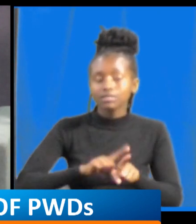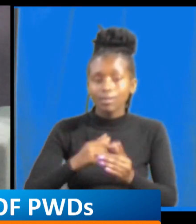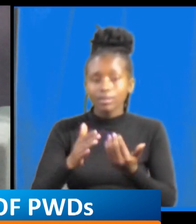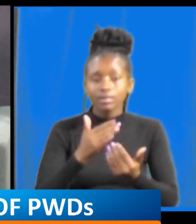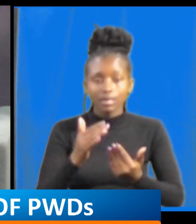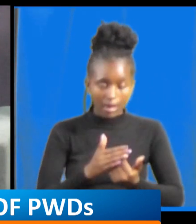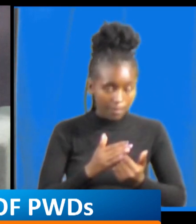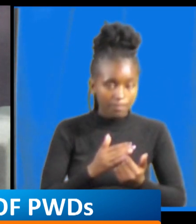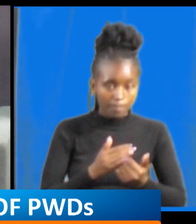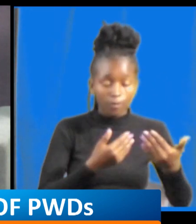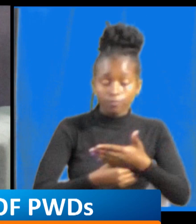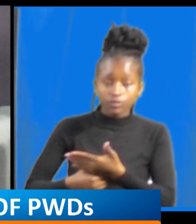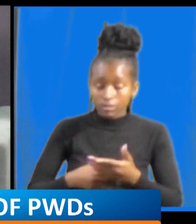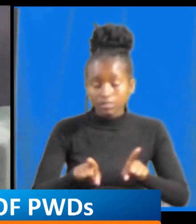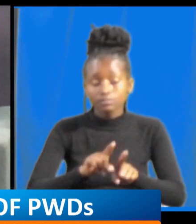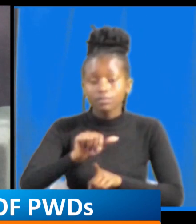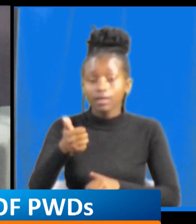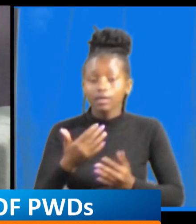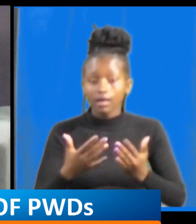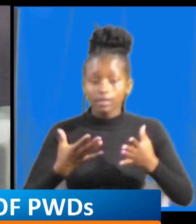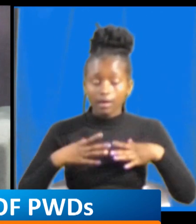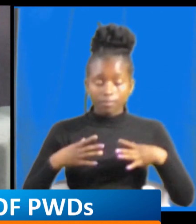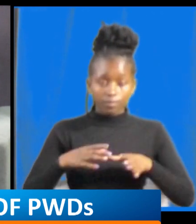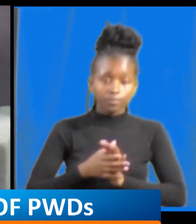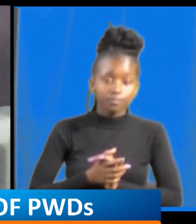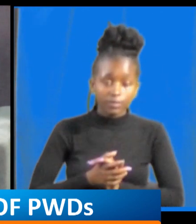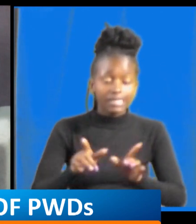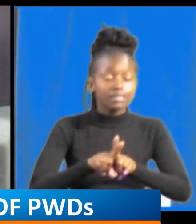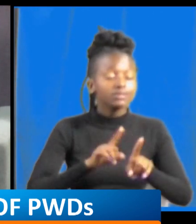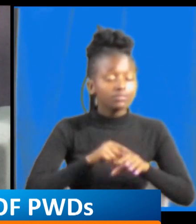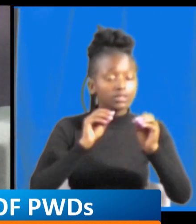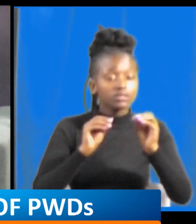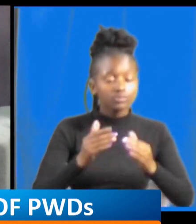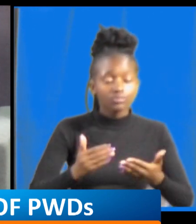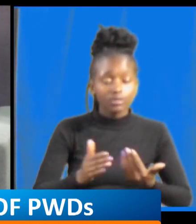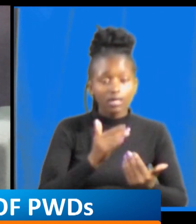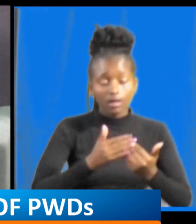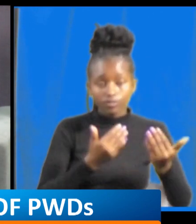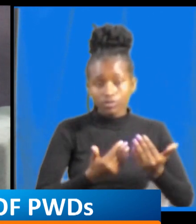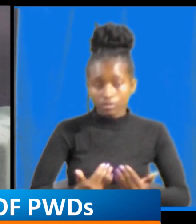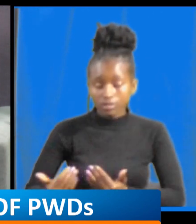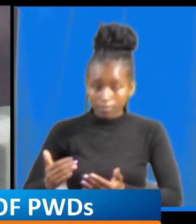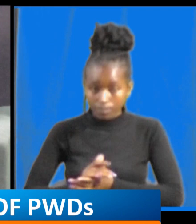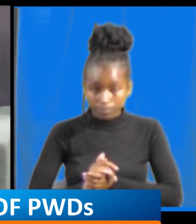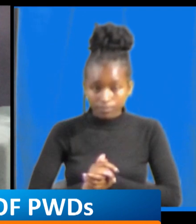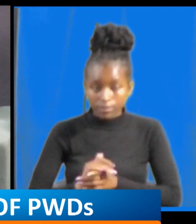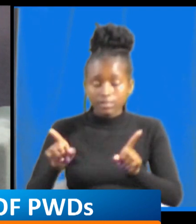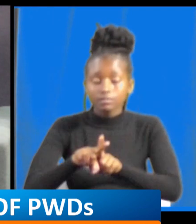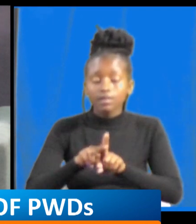still take care of their children and they also taught how to take care of their children just how to like mentor the